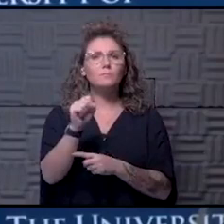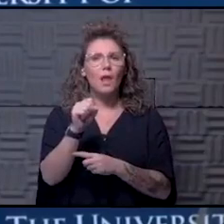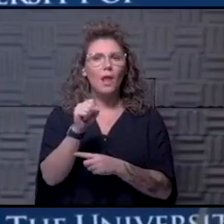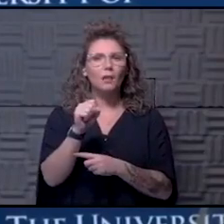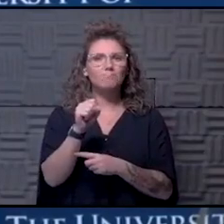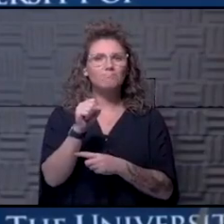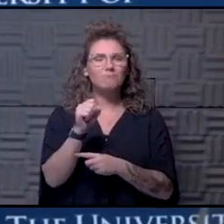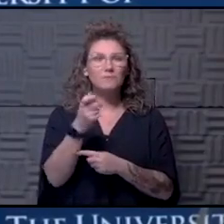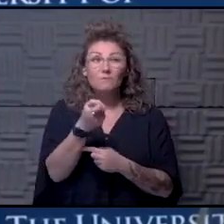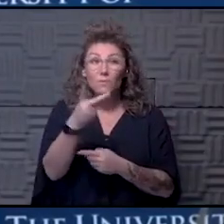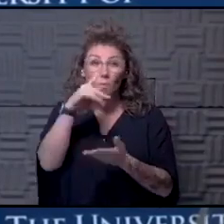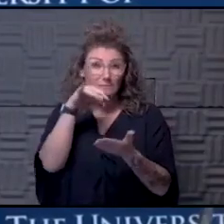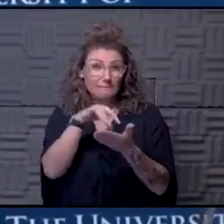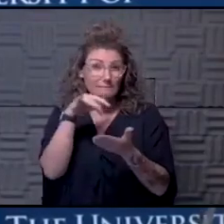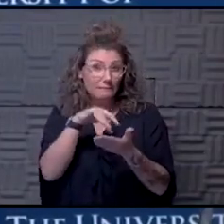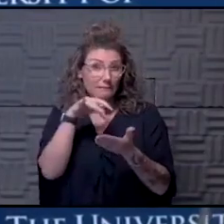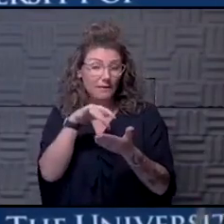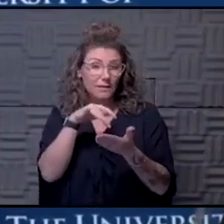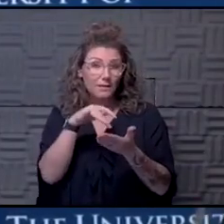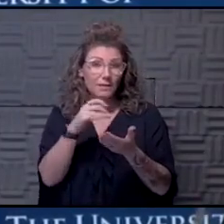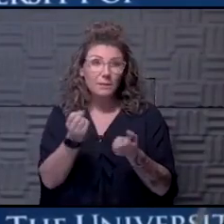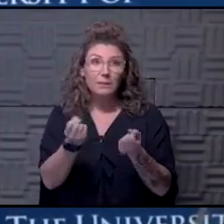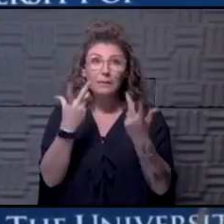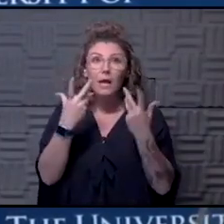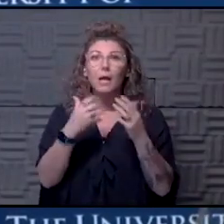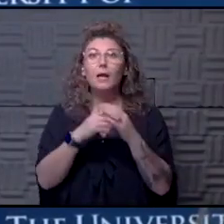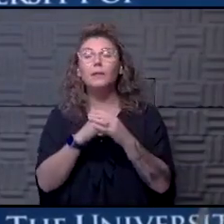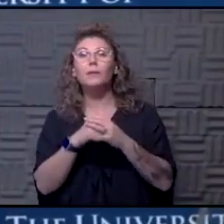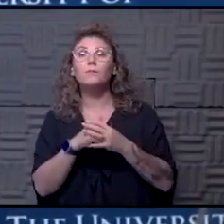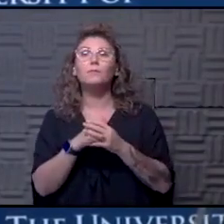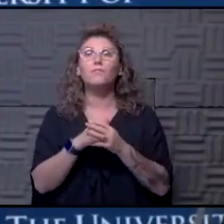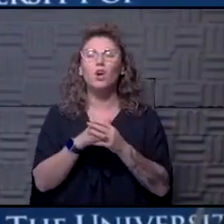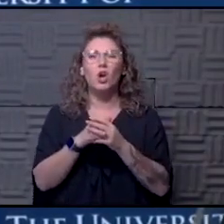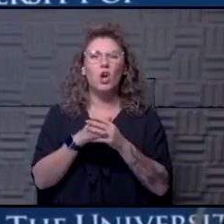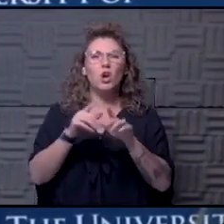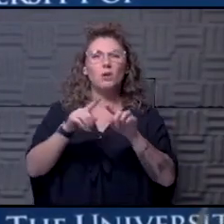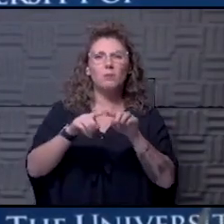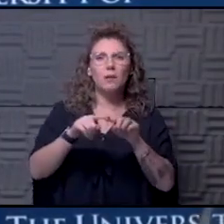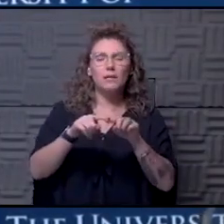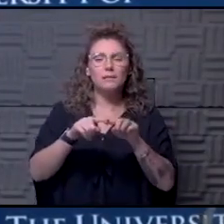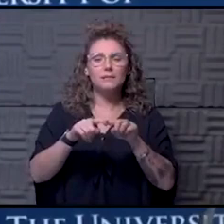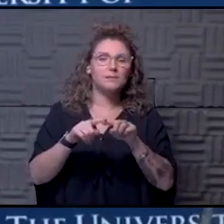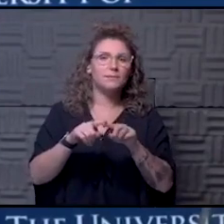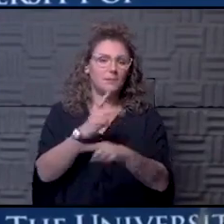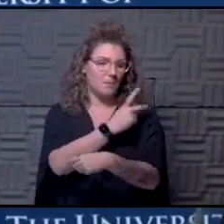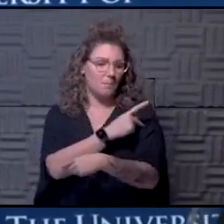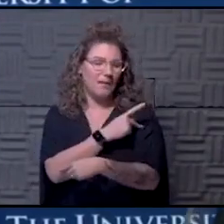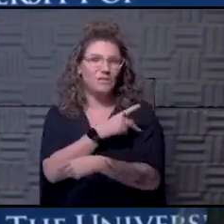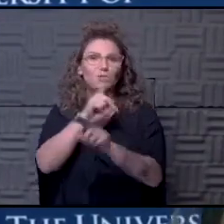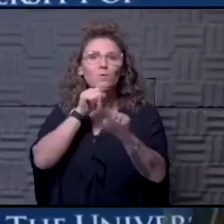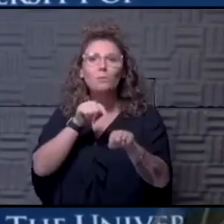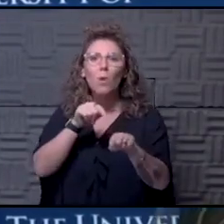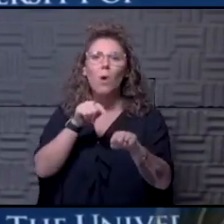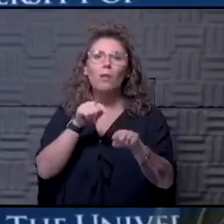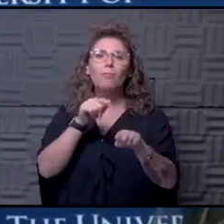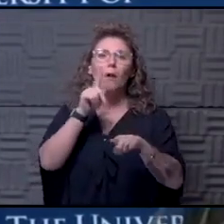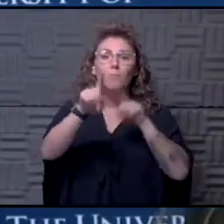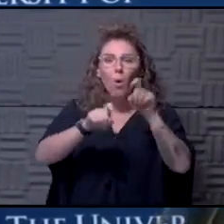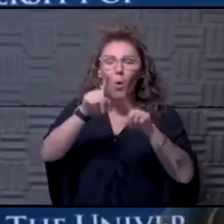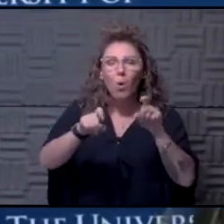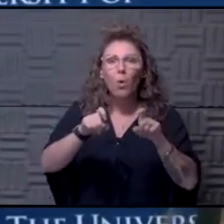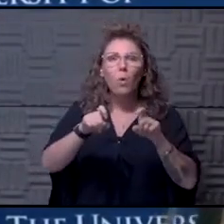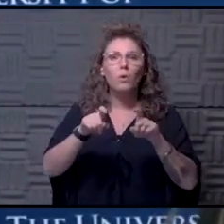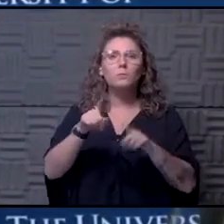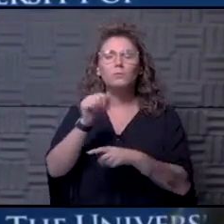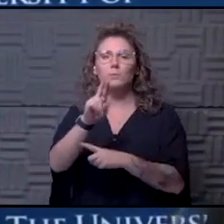out there. Um, and a lot of them are based on patient reporting polls or, um, or,